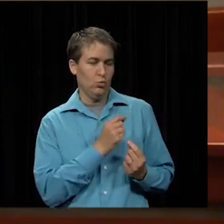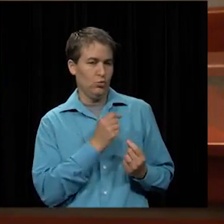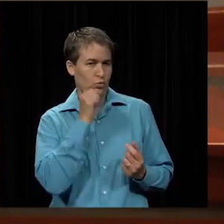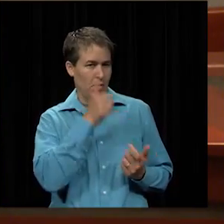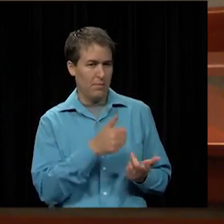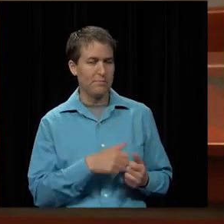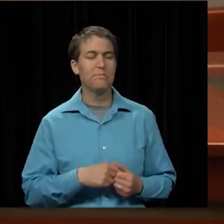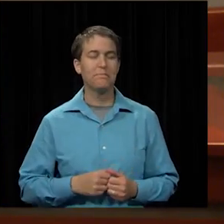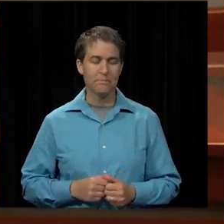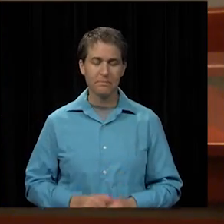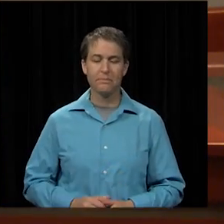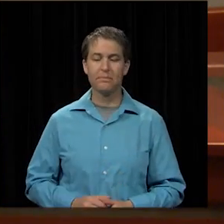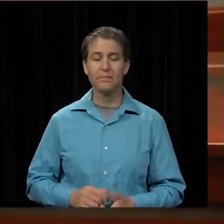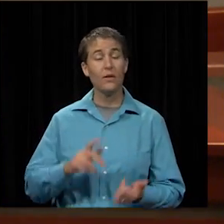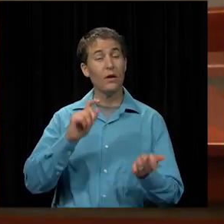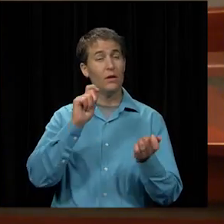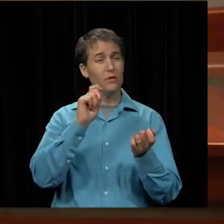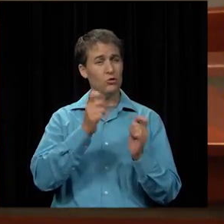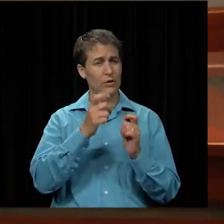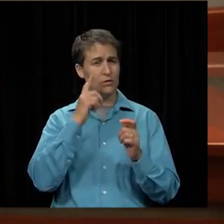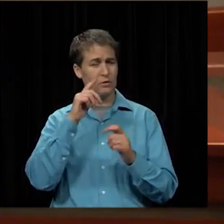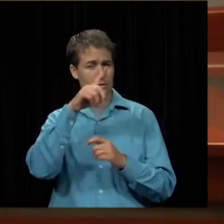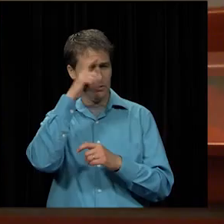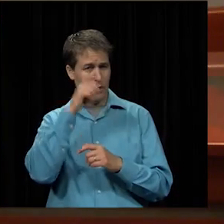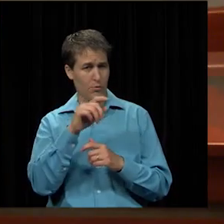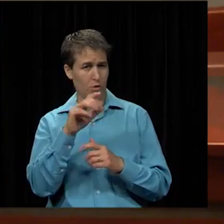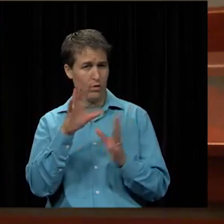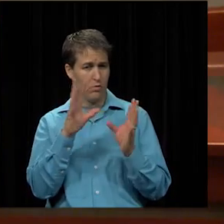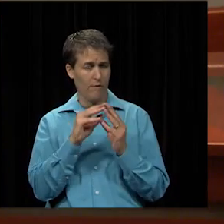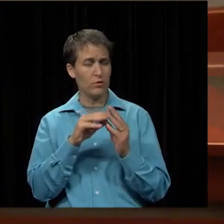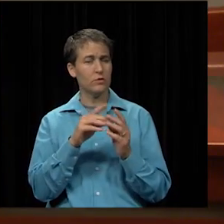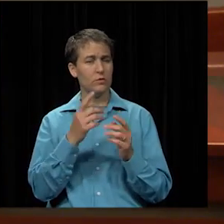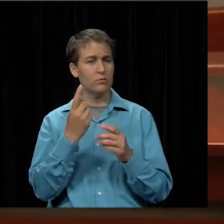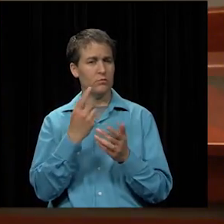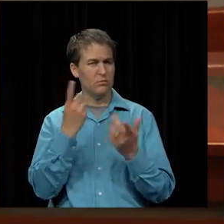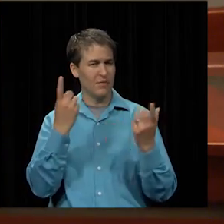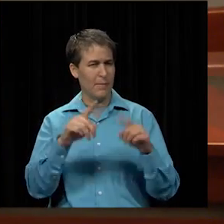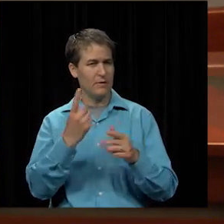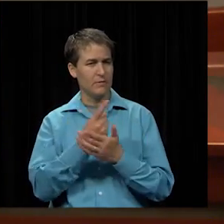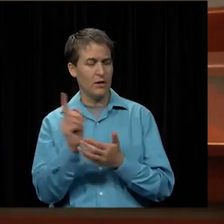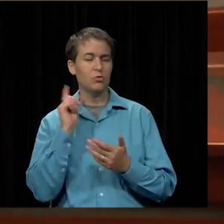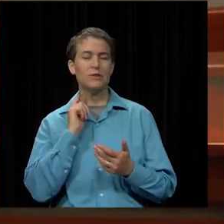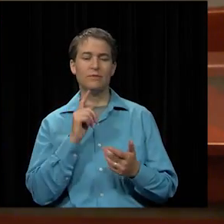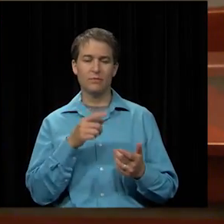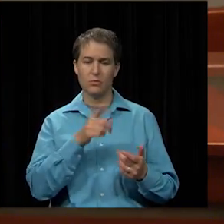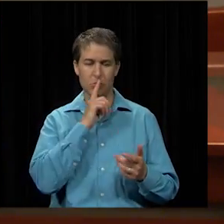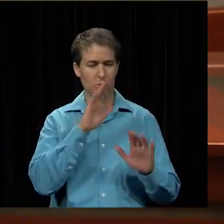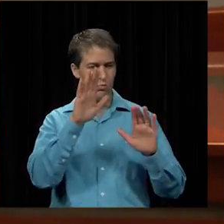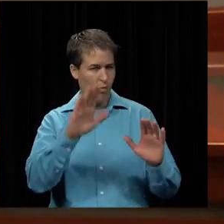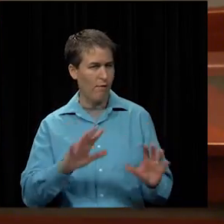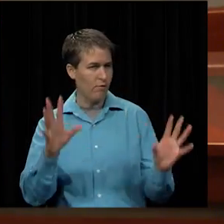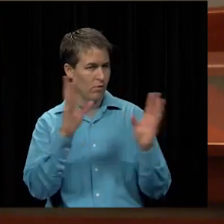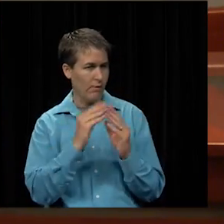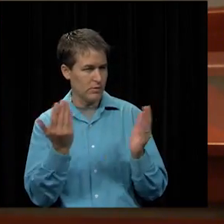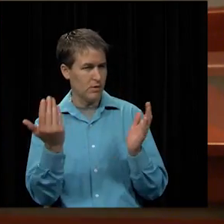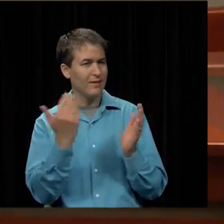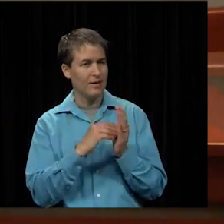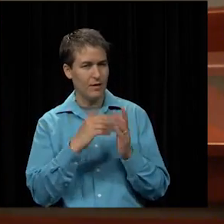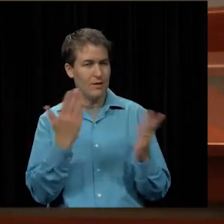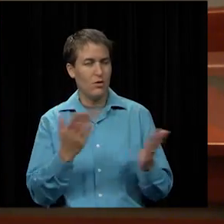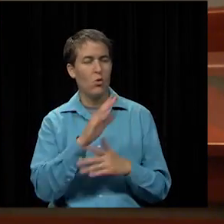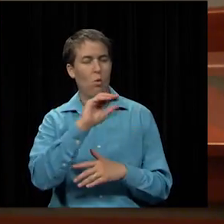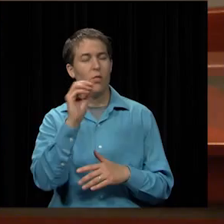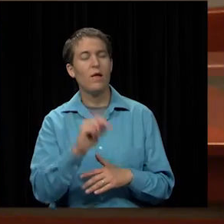summer conference that we had last week. And Jan Heinen, Lou Ann Hermrick, and others put on a wonderful conference again right here in Olathe.